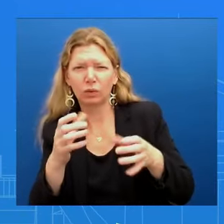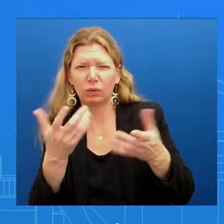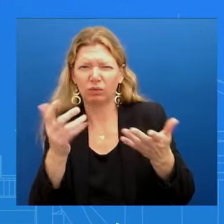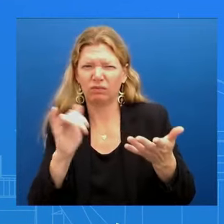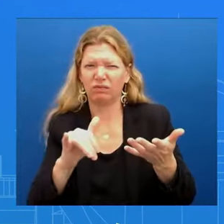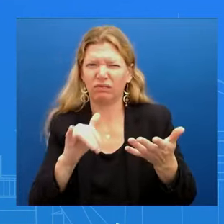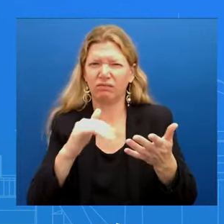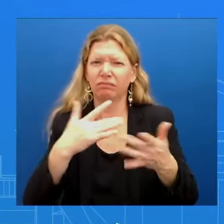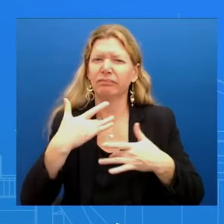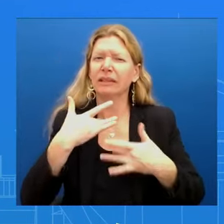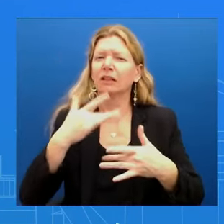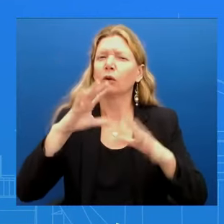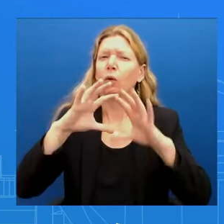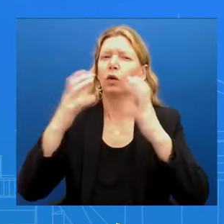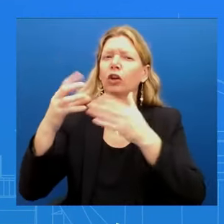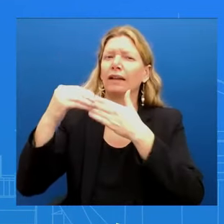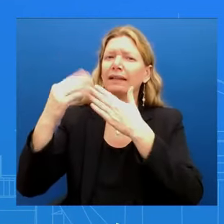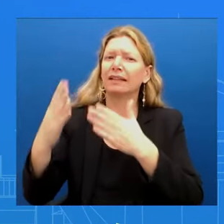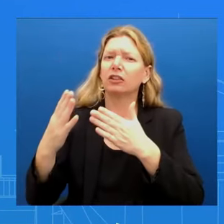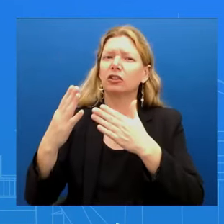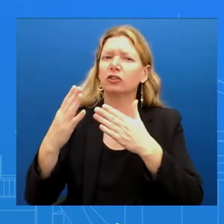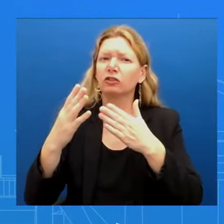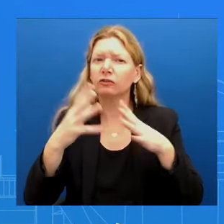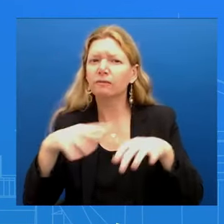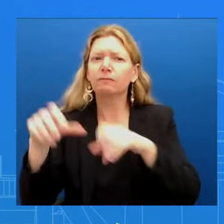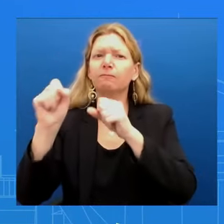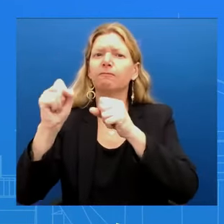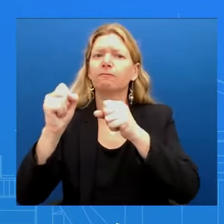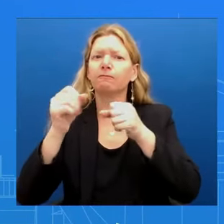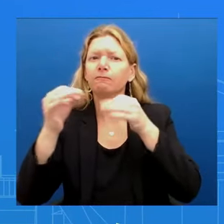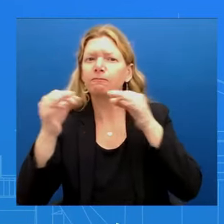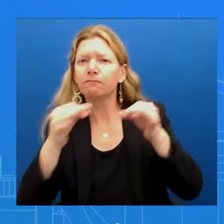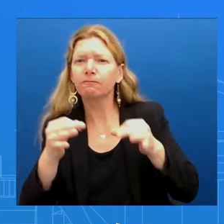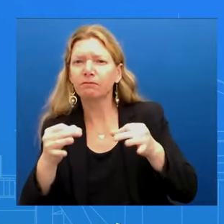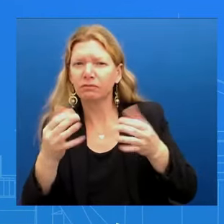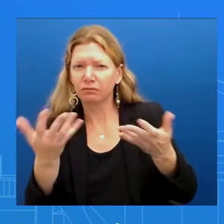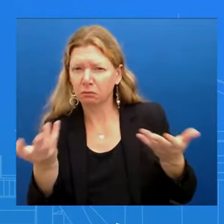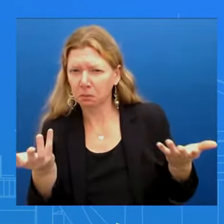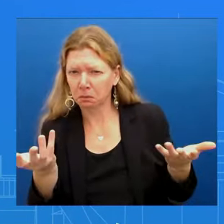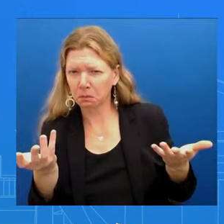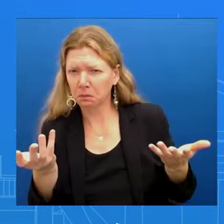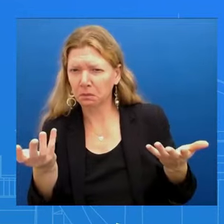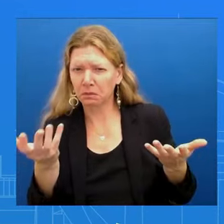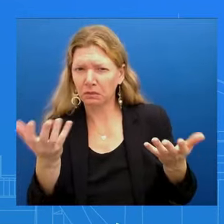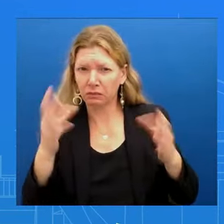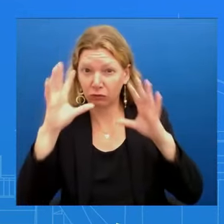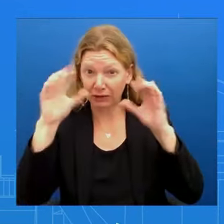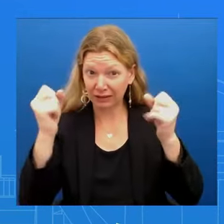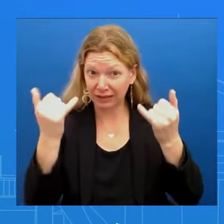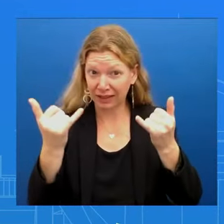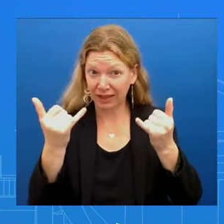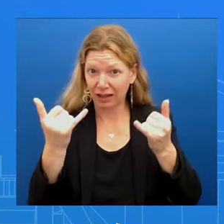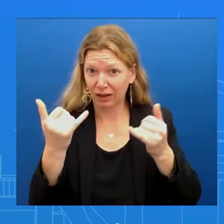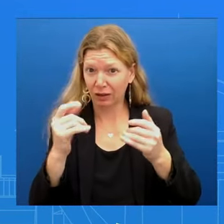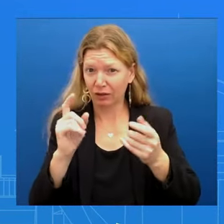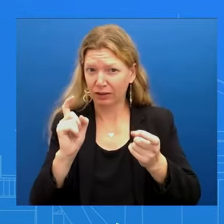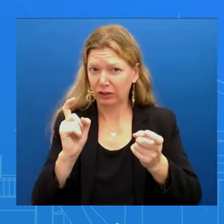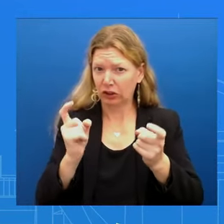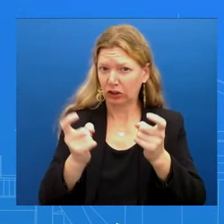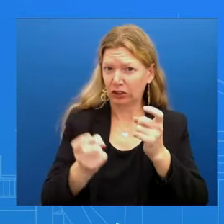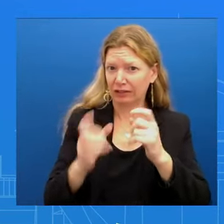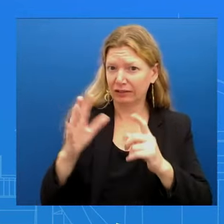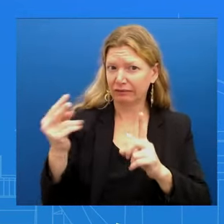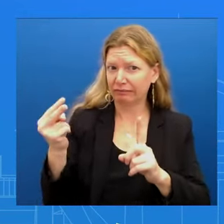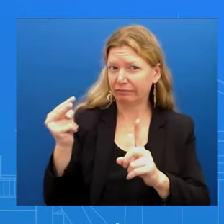changing his rhetoric on this? Given the concerns expressed by members of his party, especially those in swing state Michigan